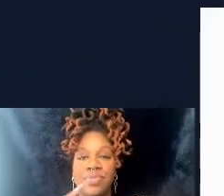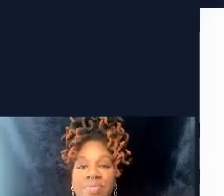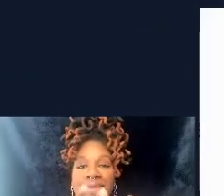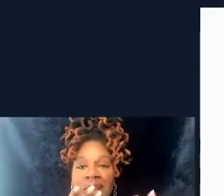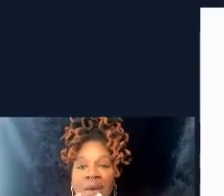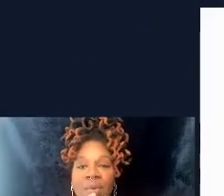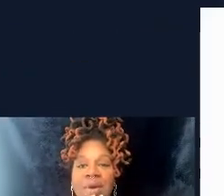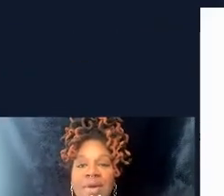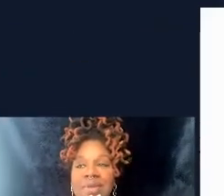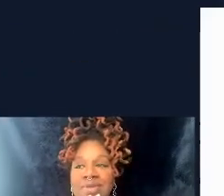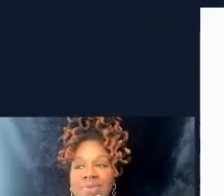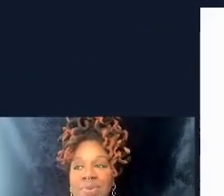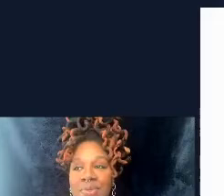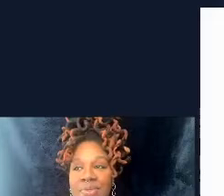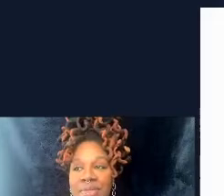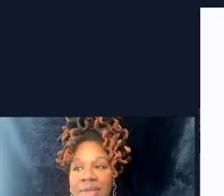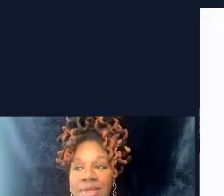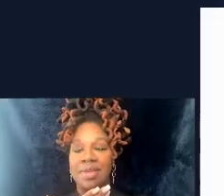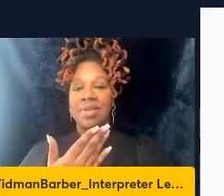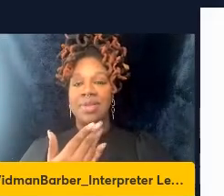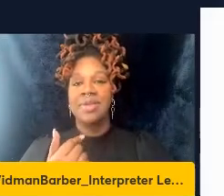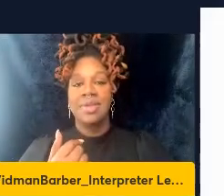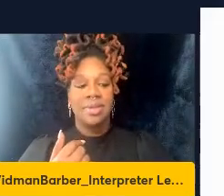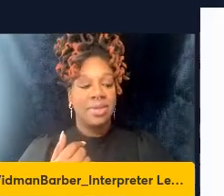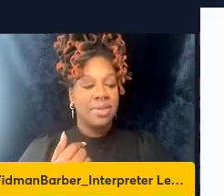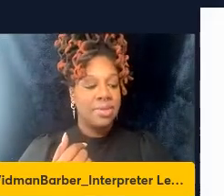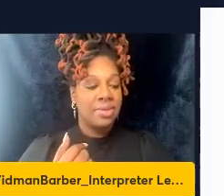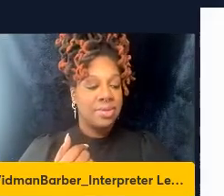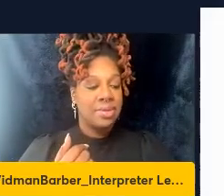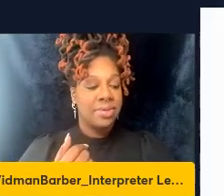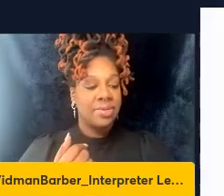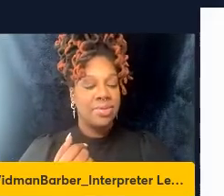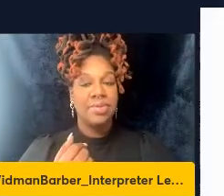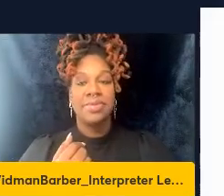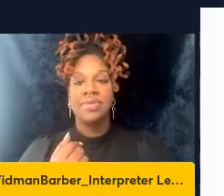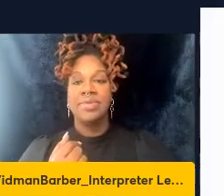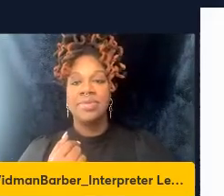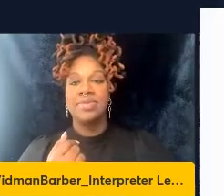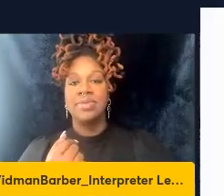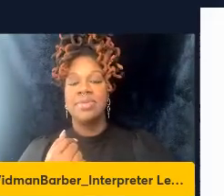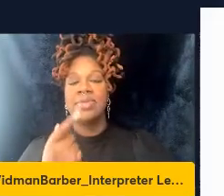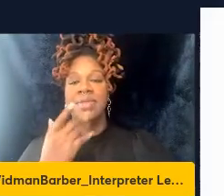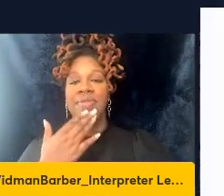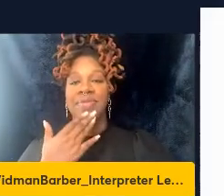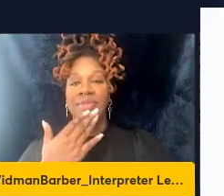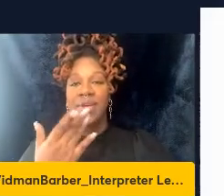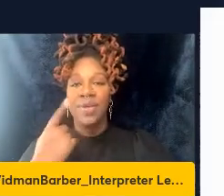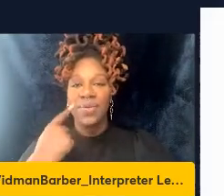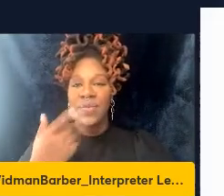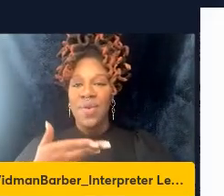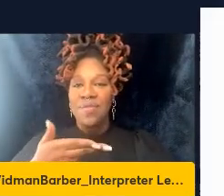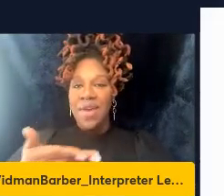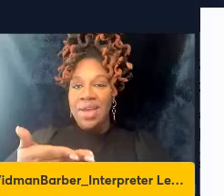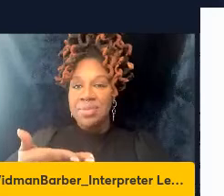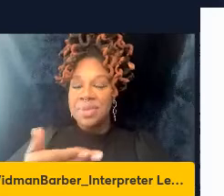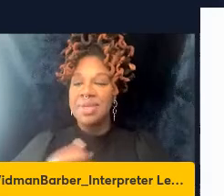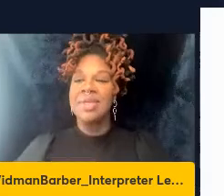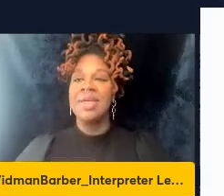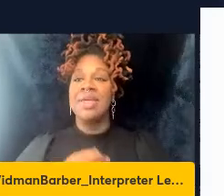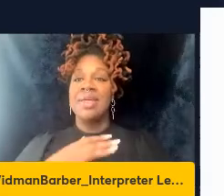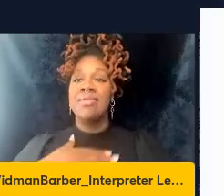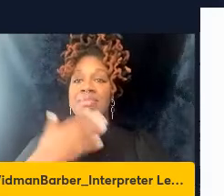the Black Immunology Organizers for their kind invitation. And basically, my talk